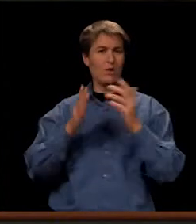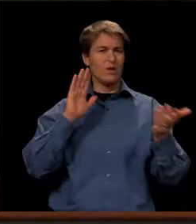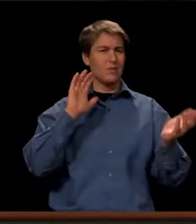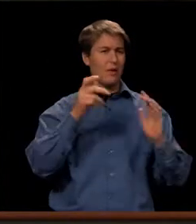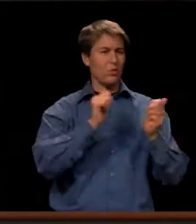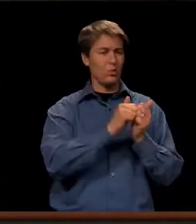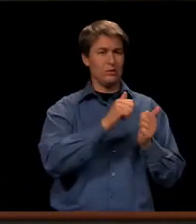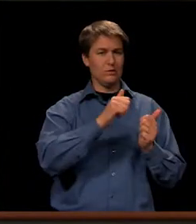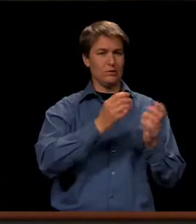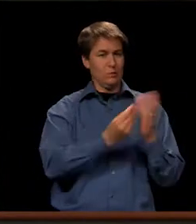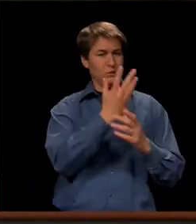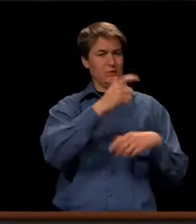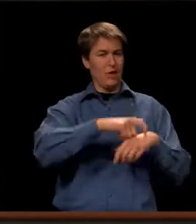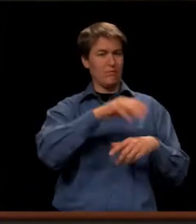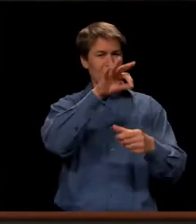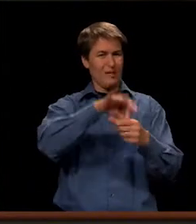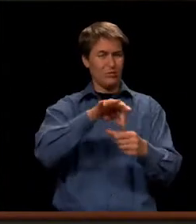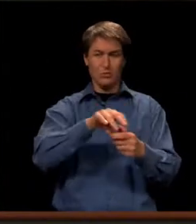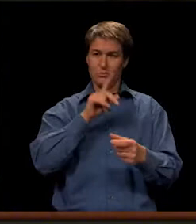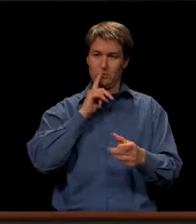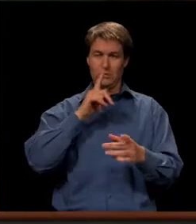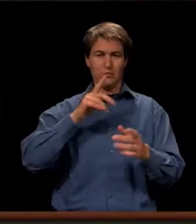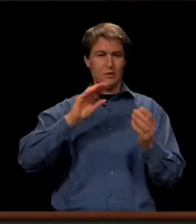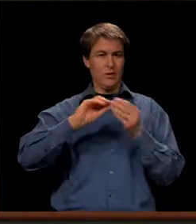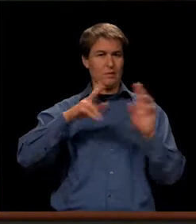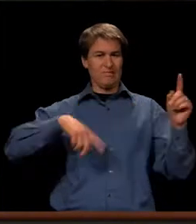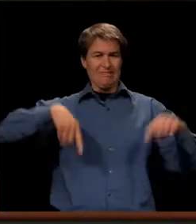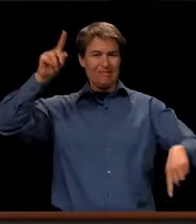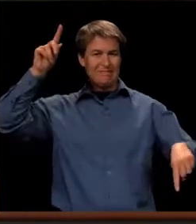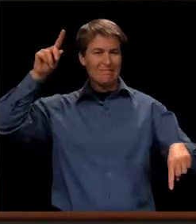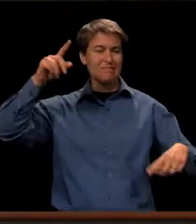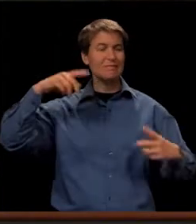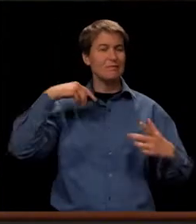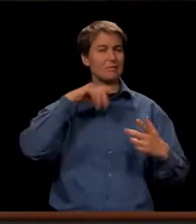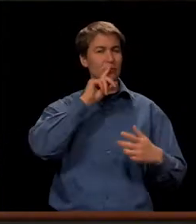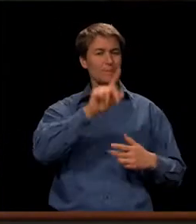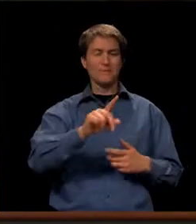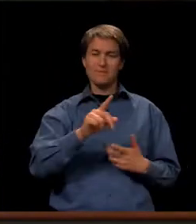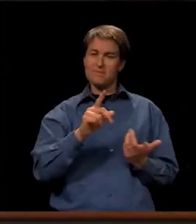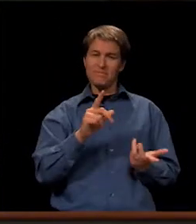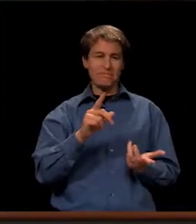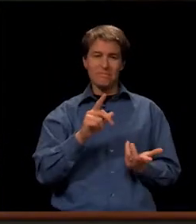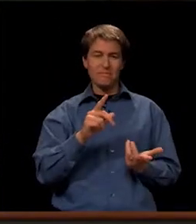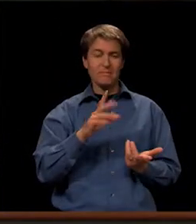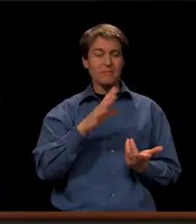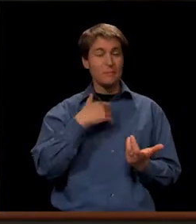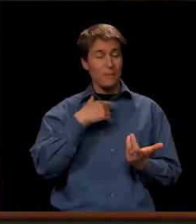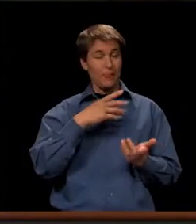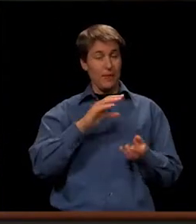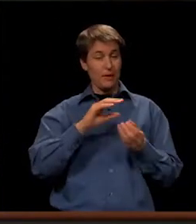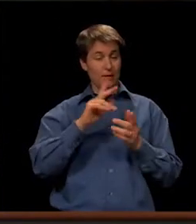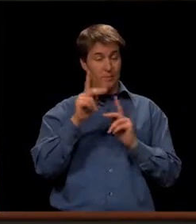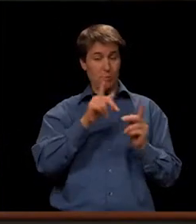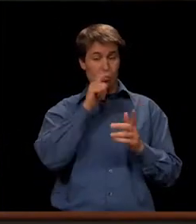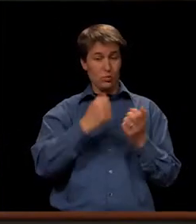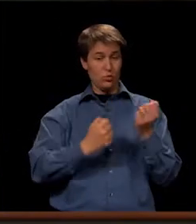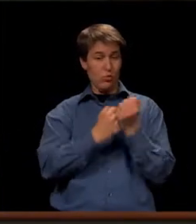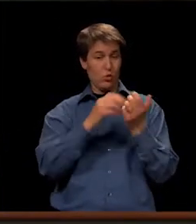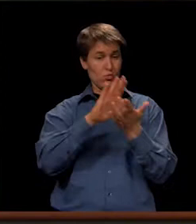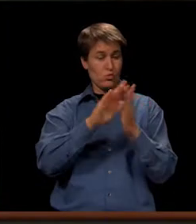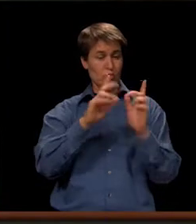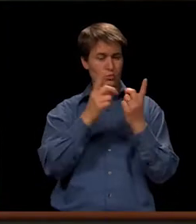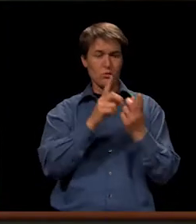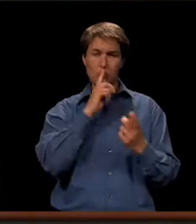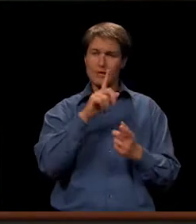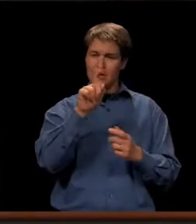staggering. And I think the same people that are supporting our school districts, we ought to find a